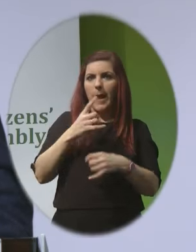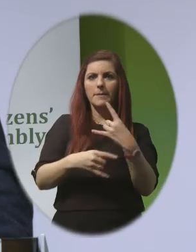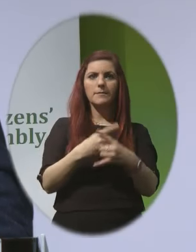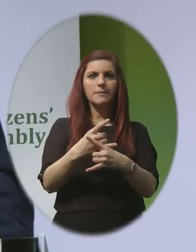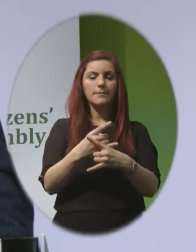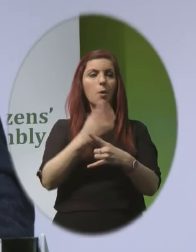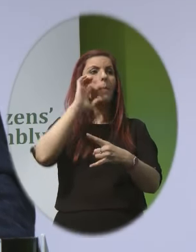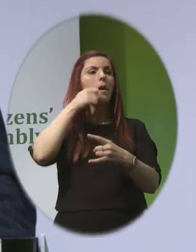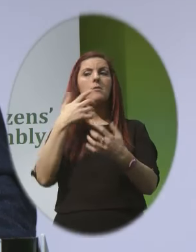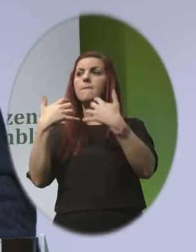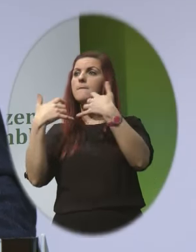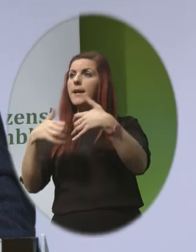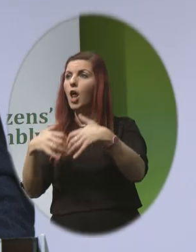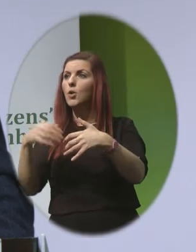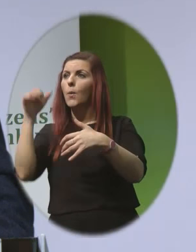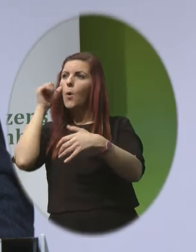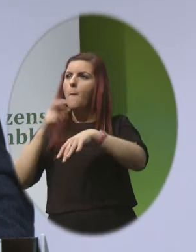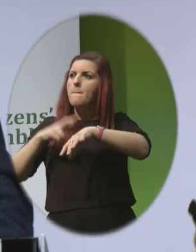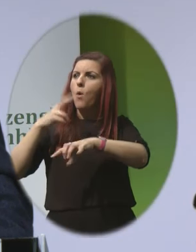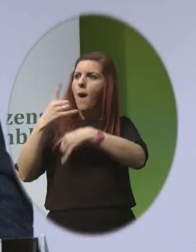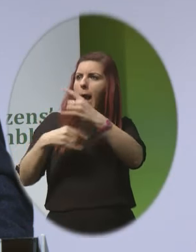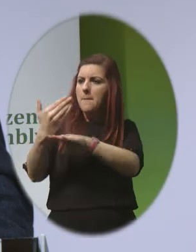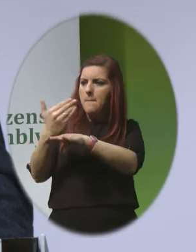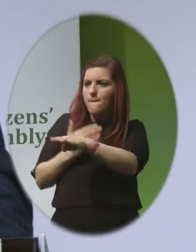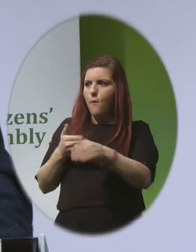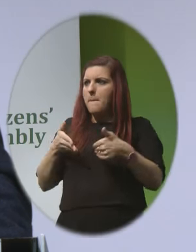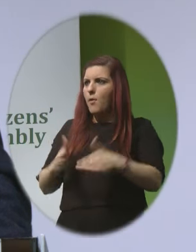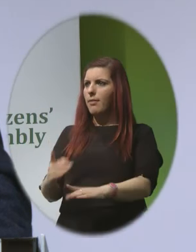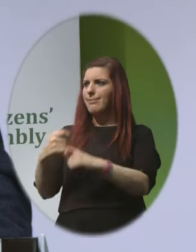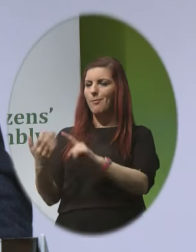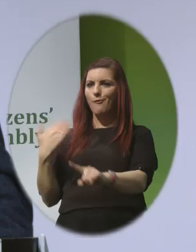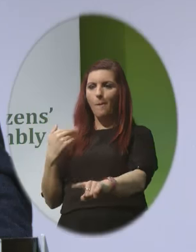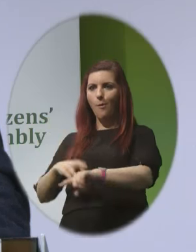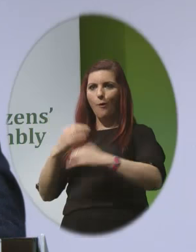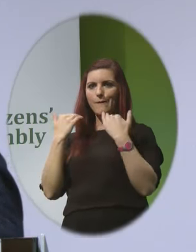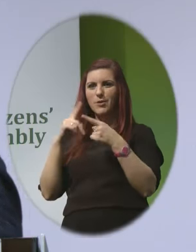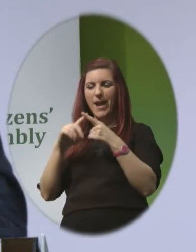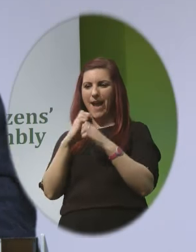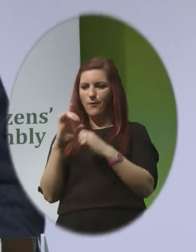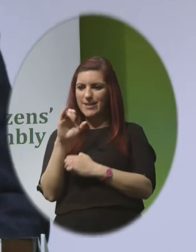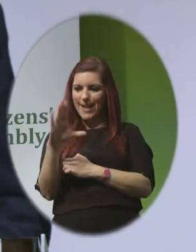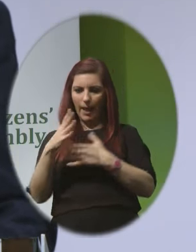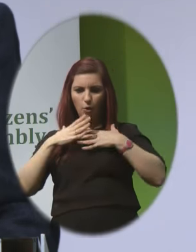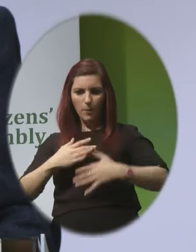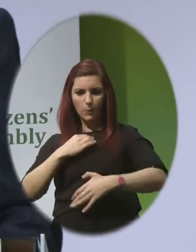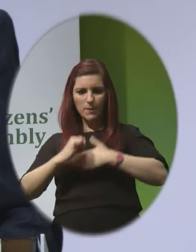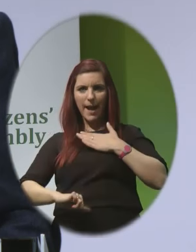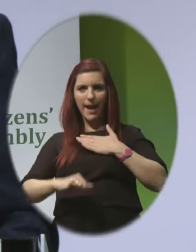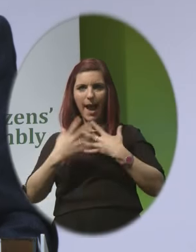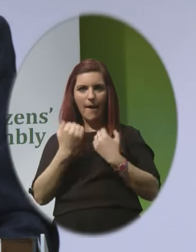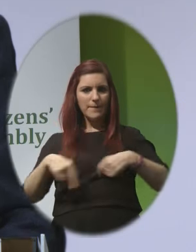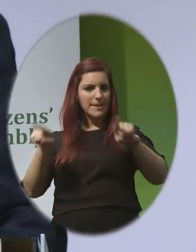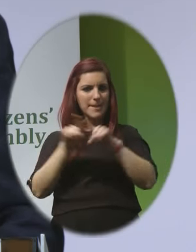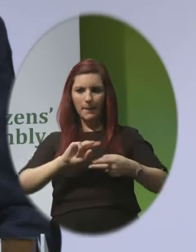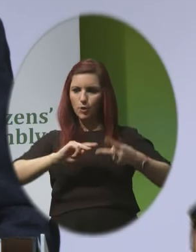We now know vastly more about life before birth than ever before Every cell in your body today Has the same genetic